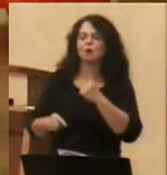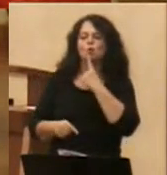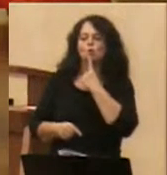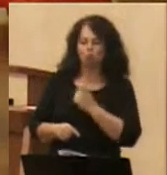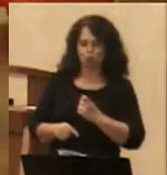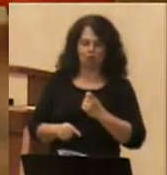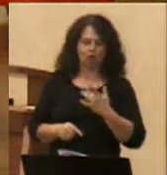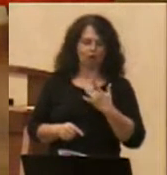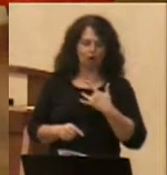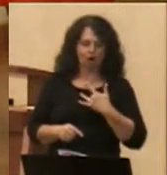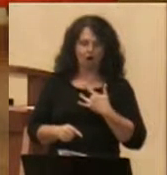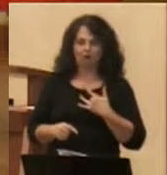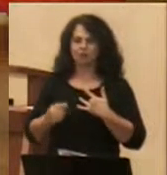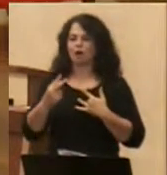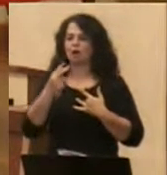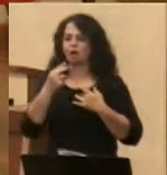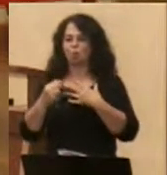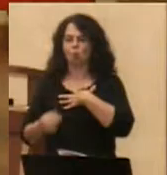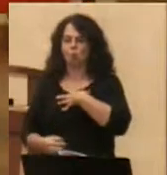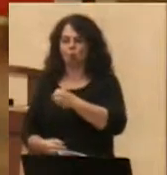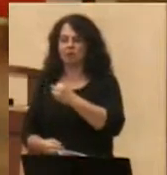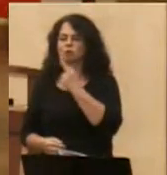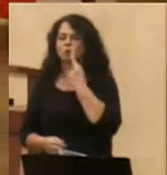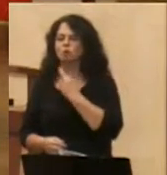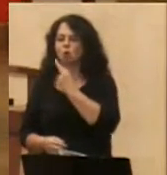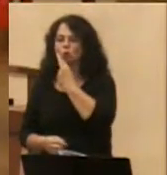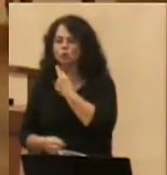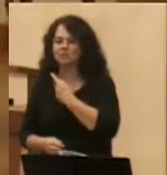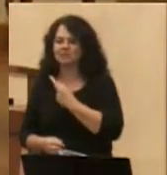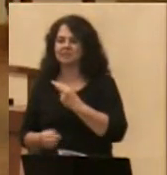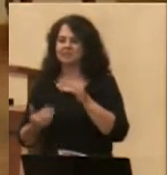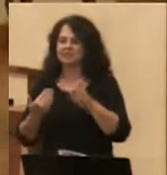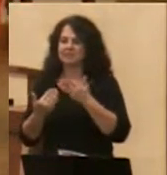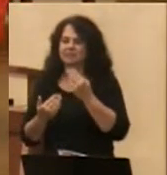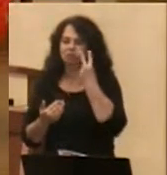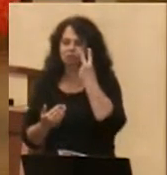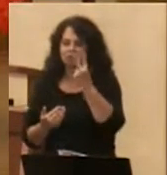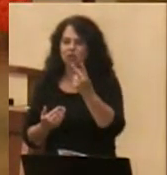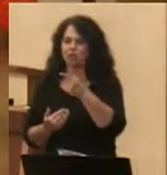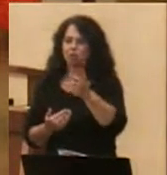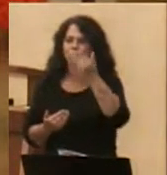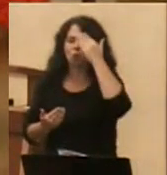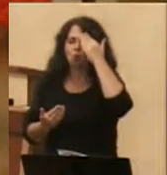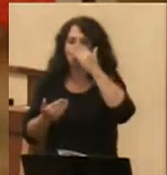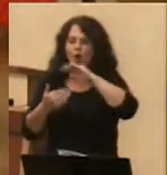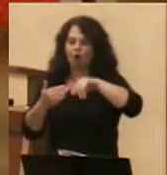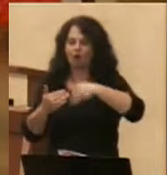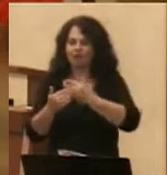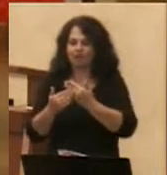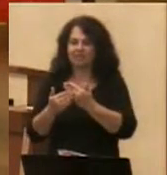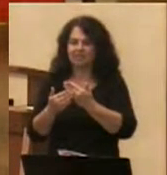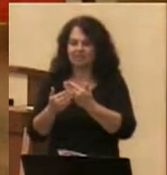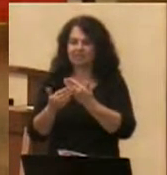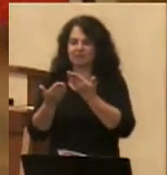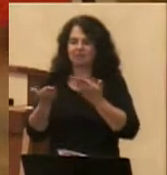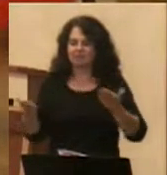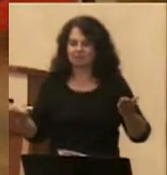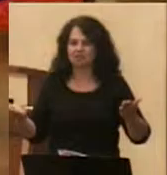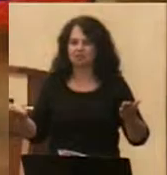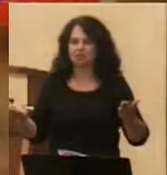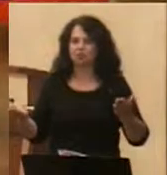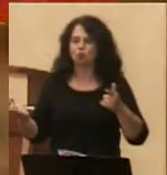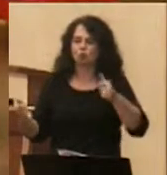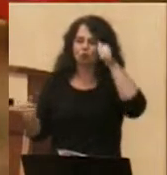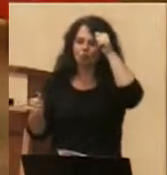into a white rose. Easy to see all of those things. You recognize all of those things. And you will recall